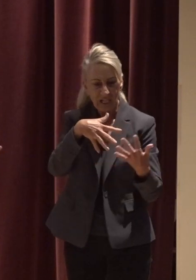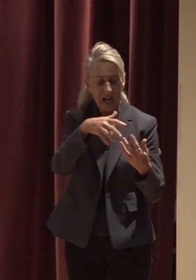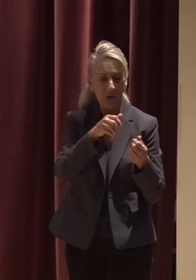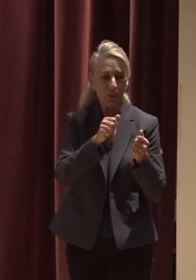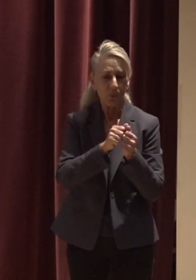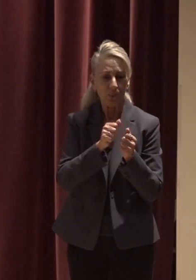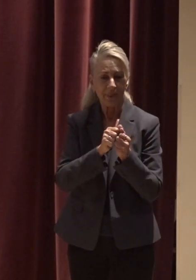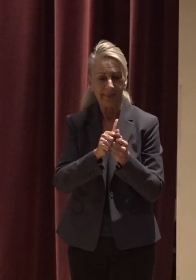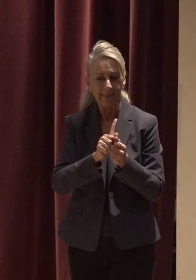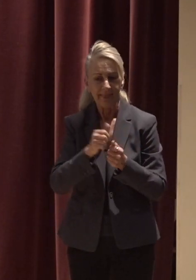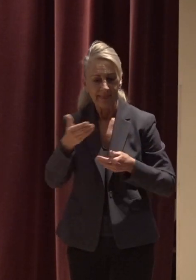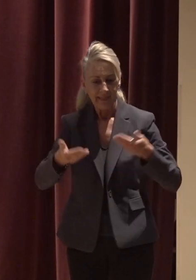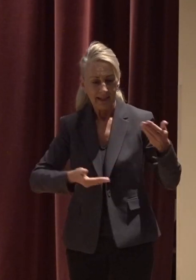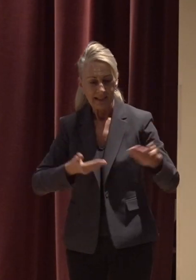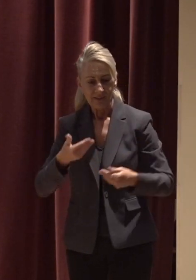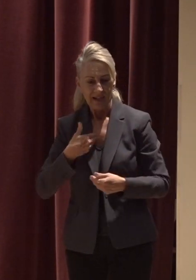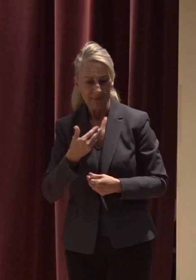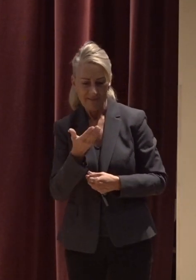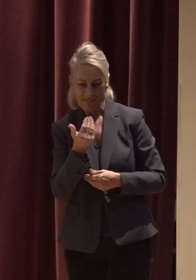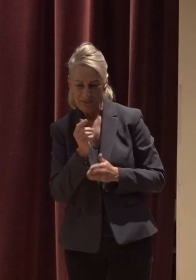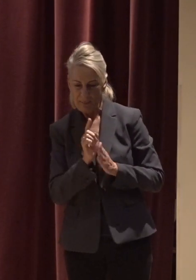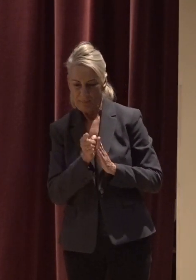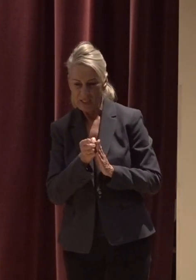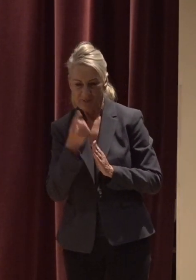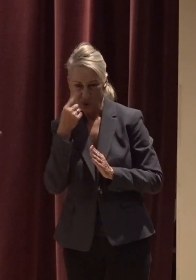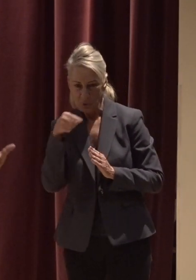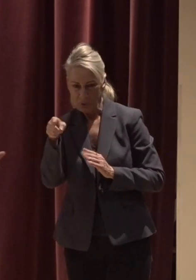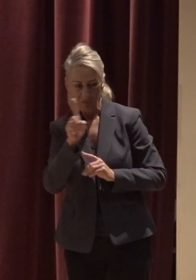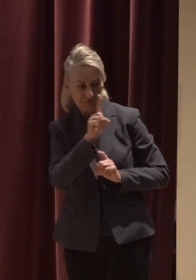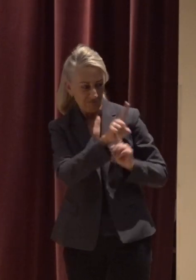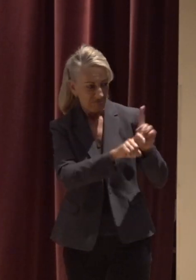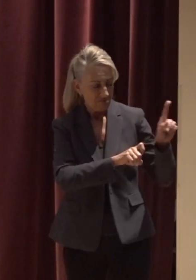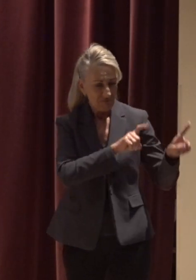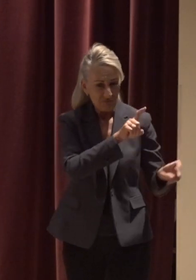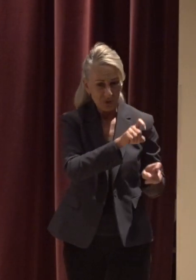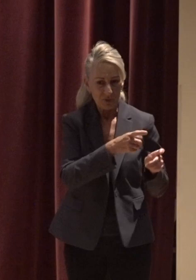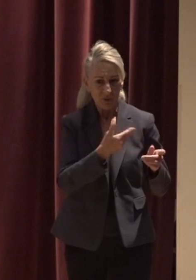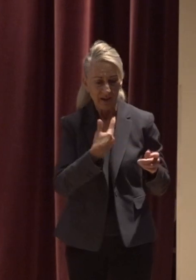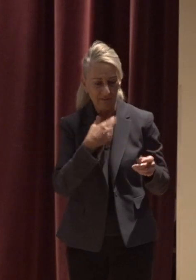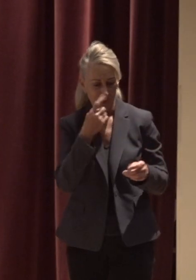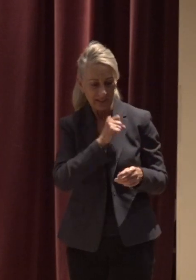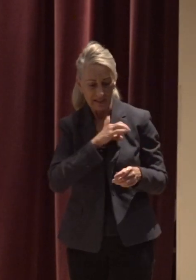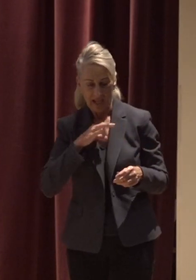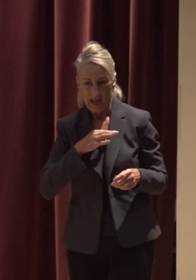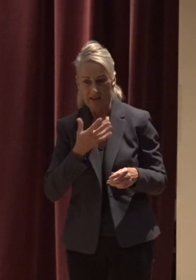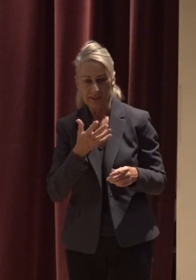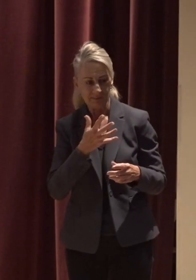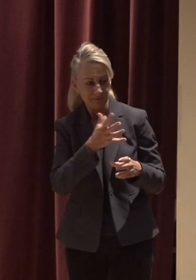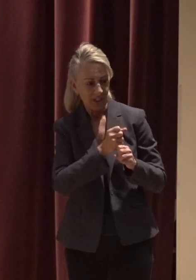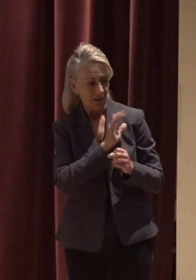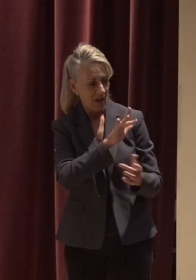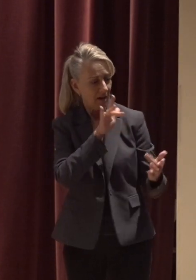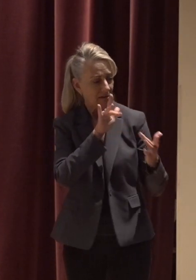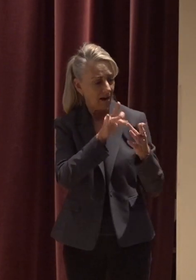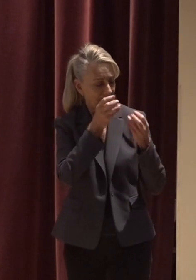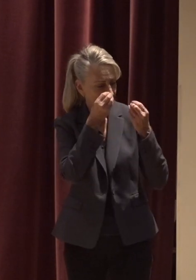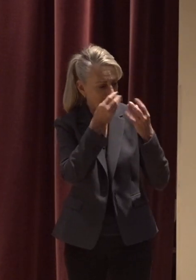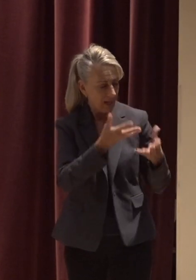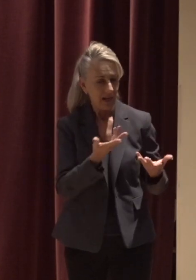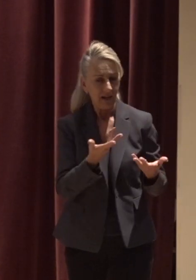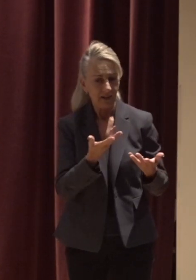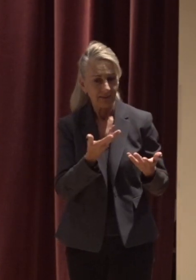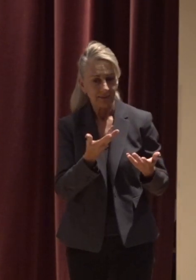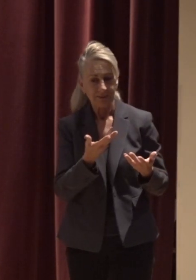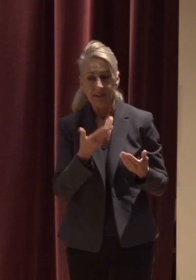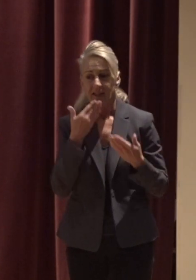guests We have about 15 minutes for you to ask any questions you have of the staff Get their contact information And be in